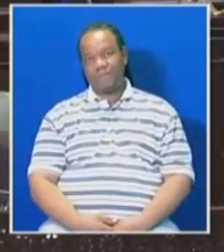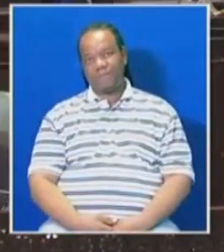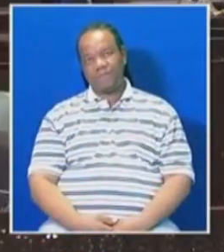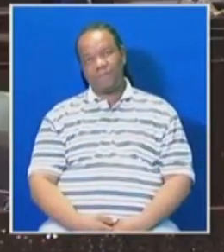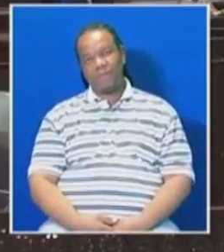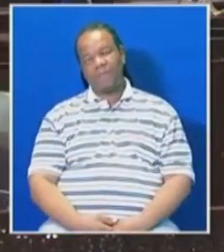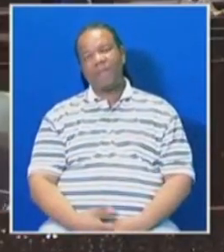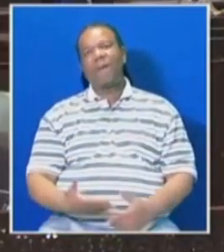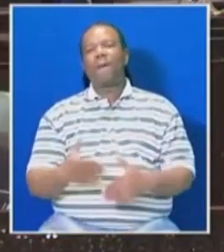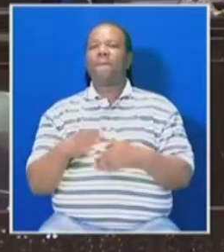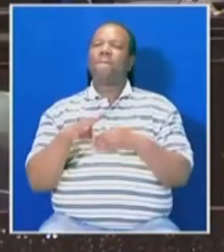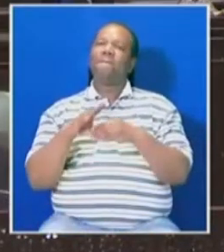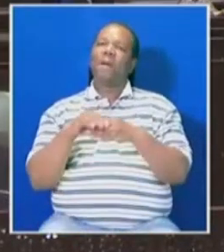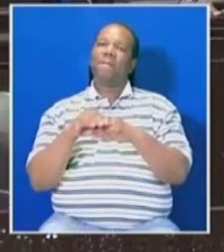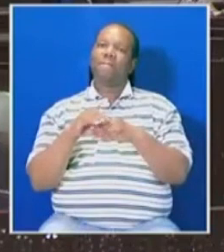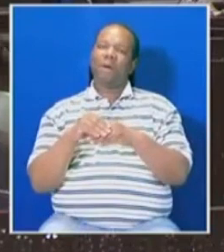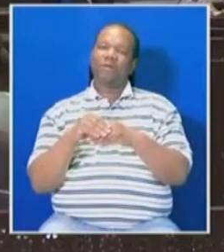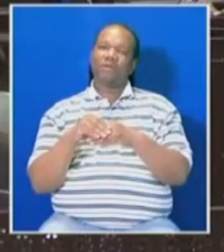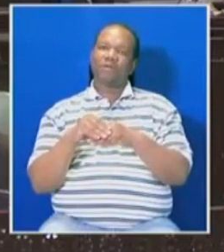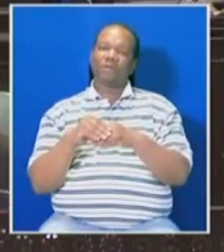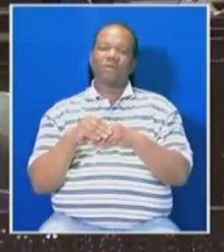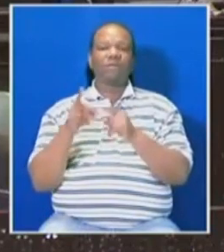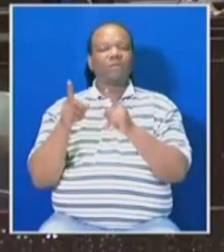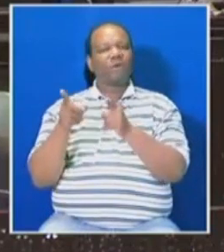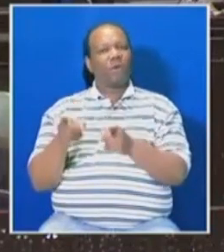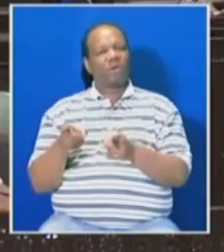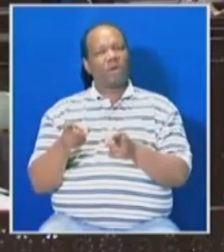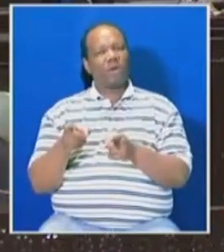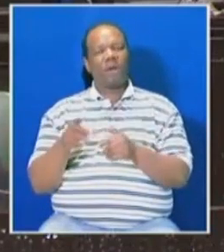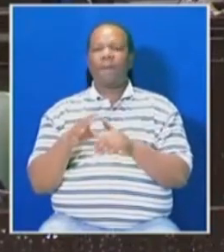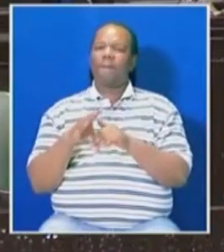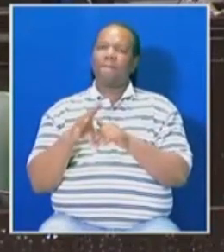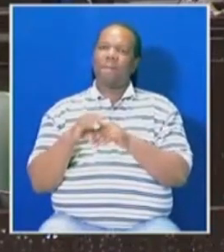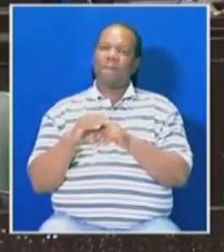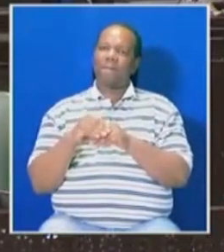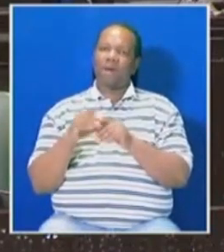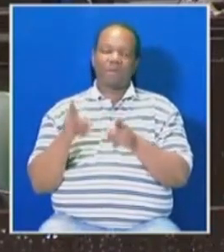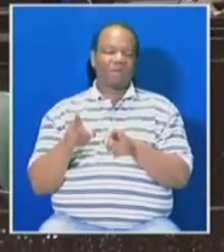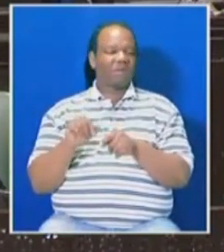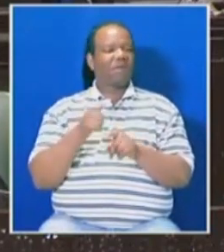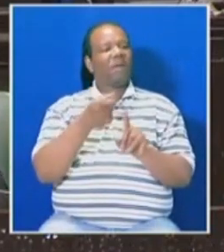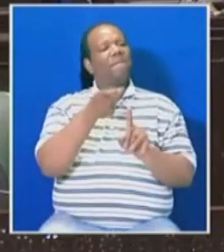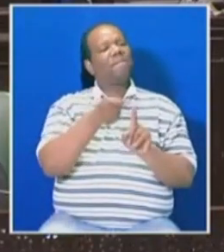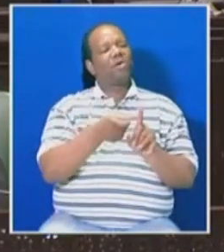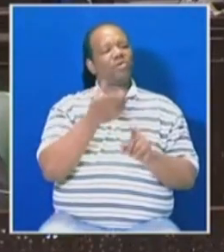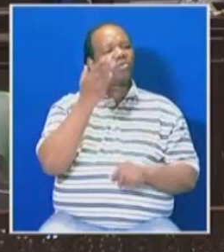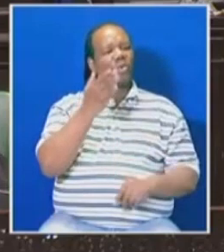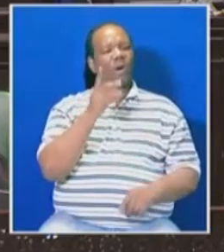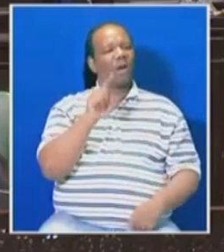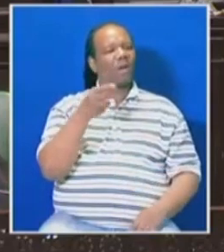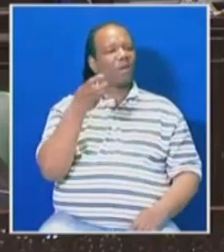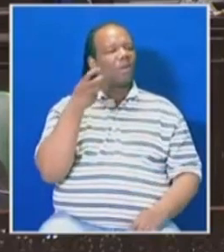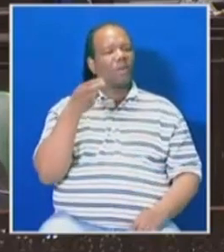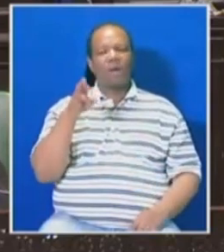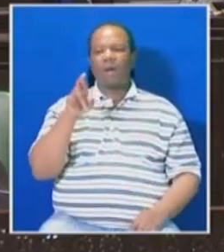Honorable members, order. I'm unable to hear the Speaker. Honorable Khademi,